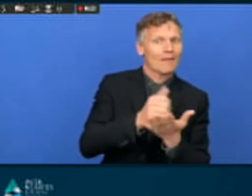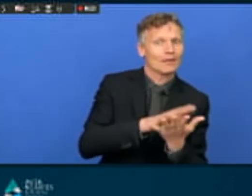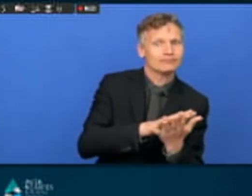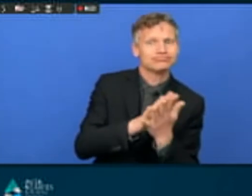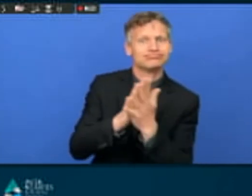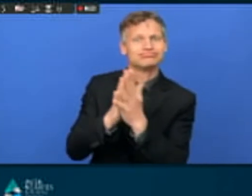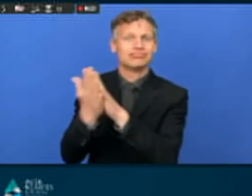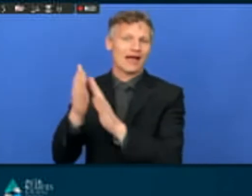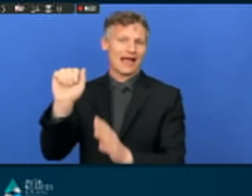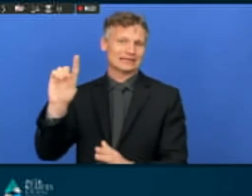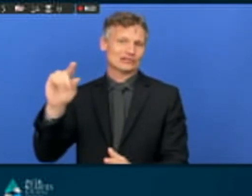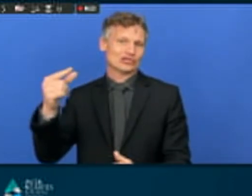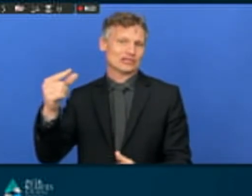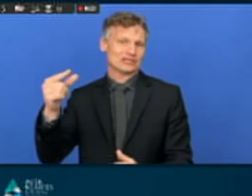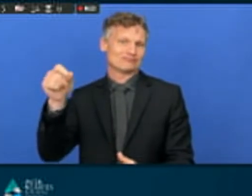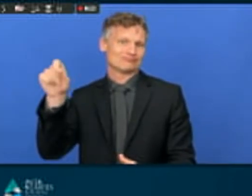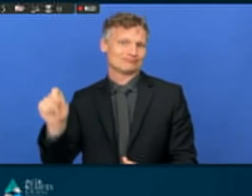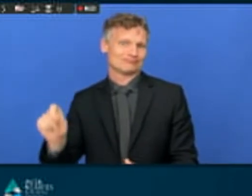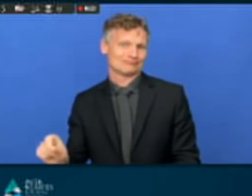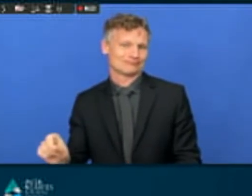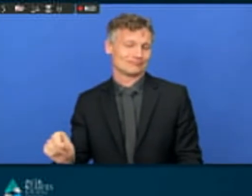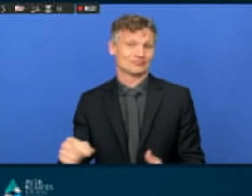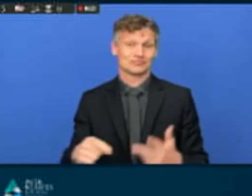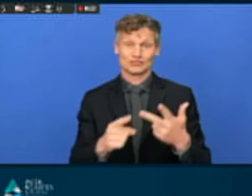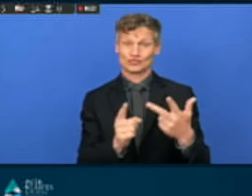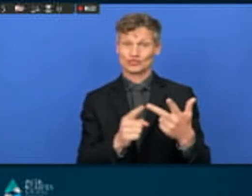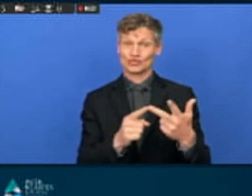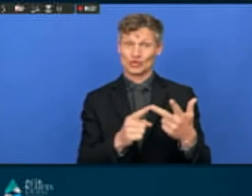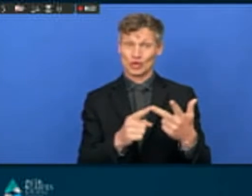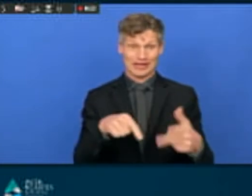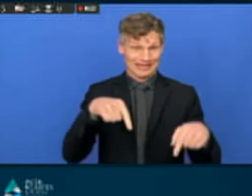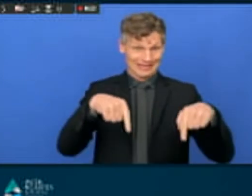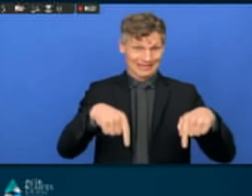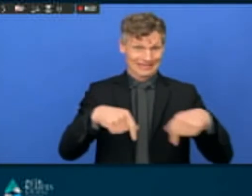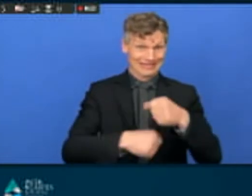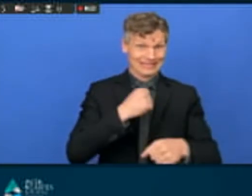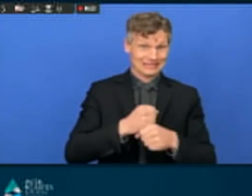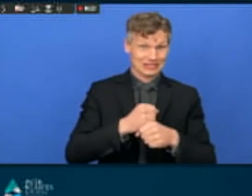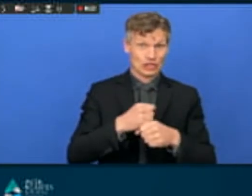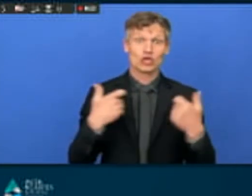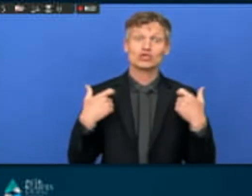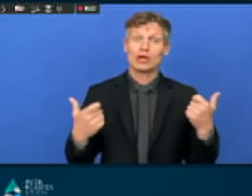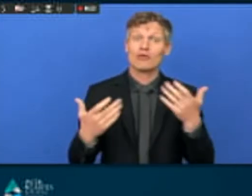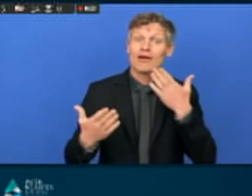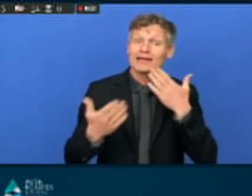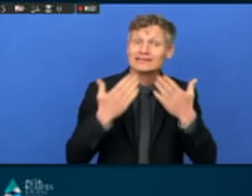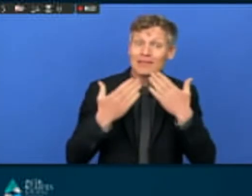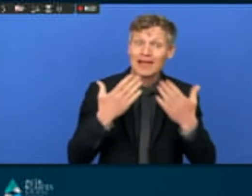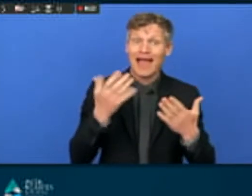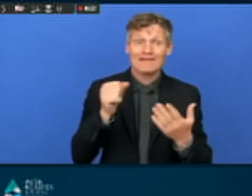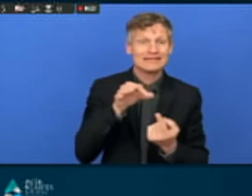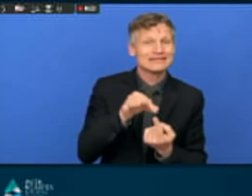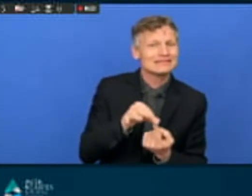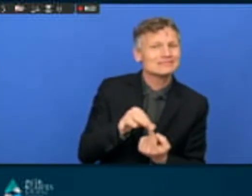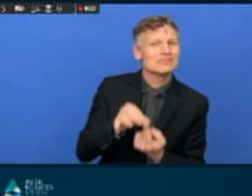item is to take advantage of the fact that the General Assembly this year is going to have a special session on the